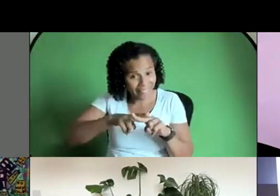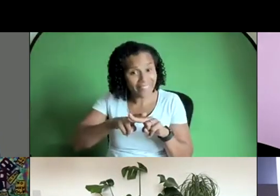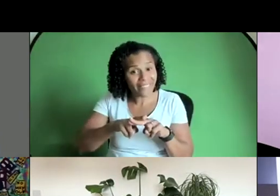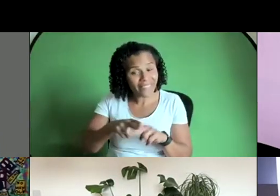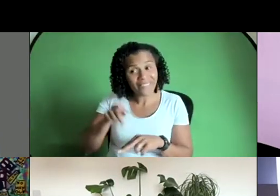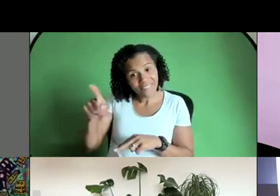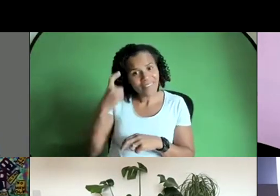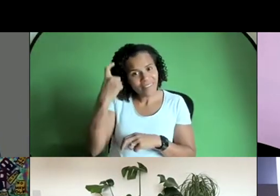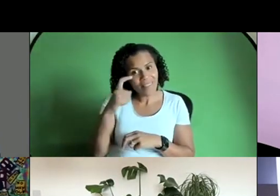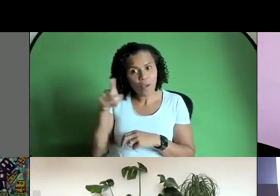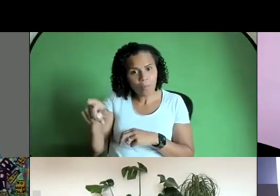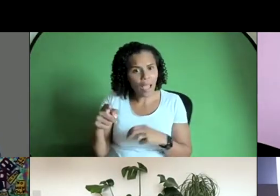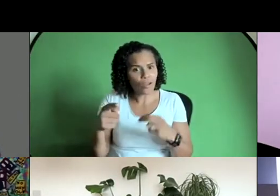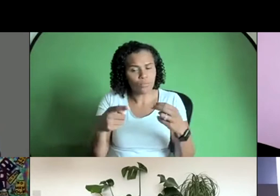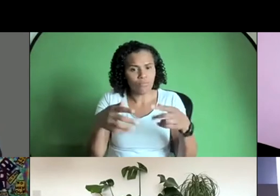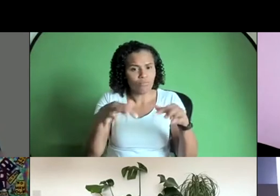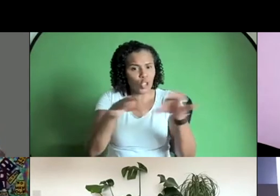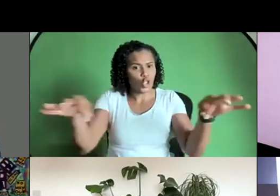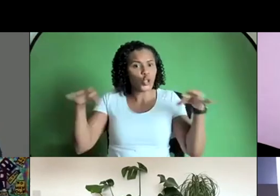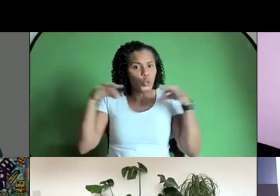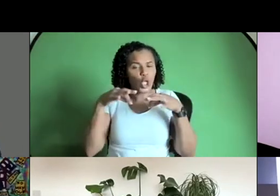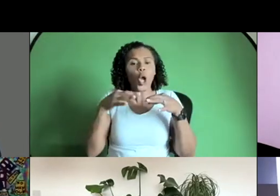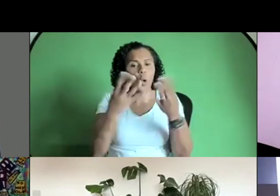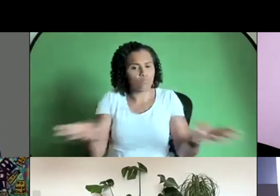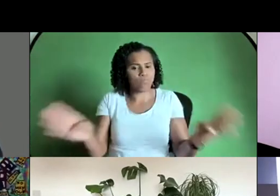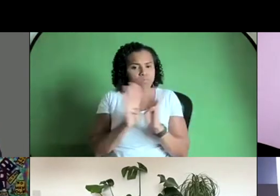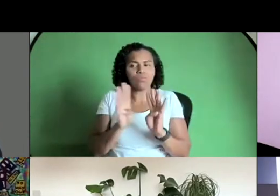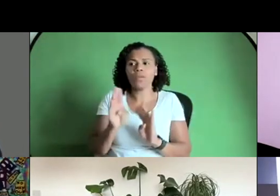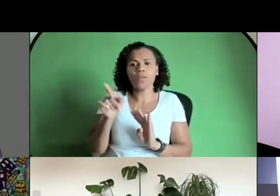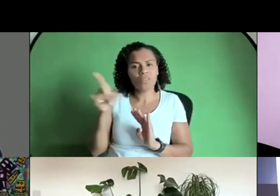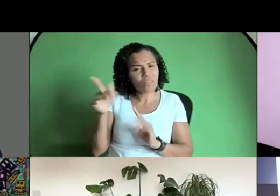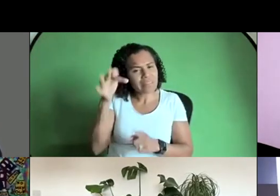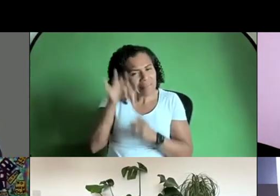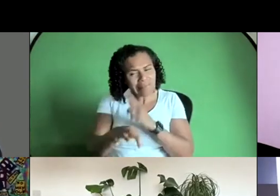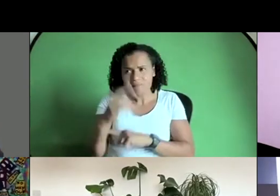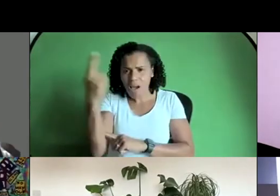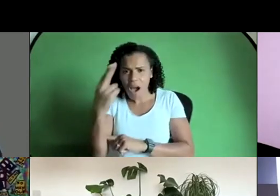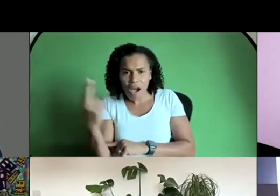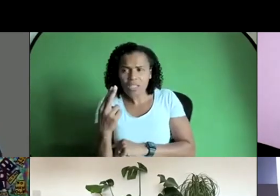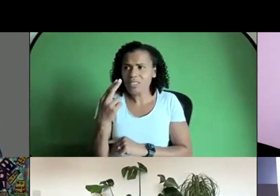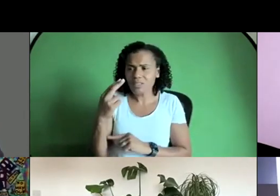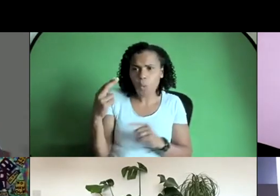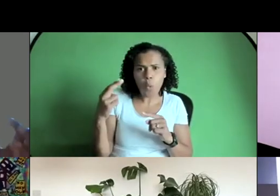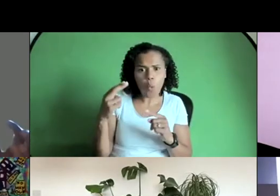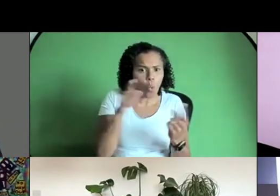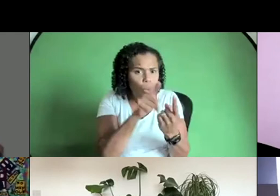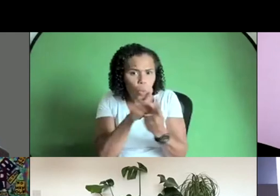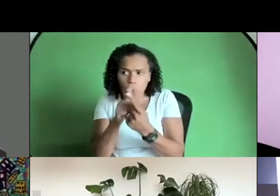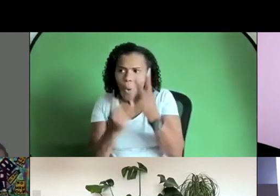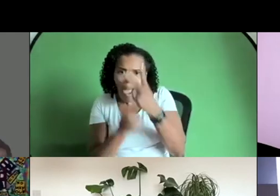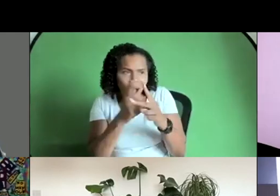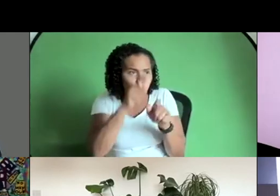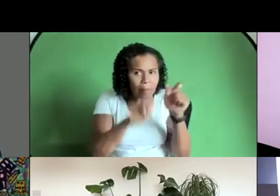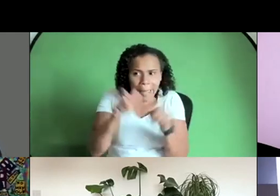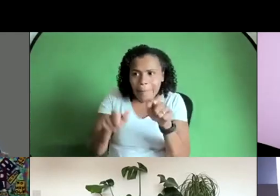really important for all artists but um particularly in in the kind of collective practice to be in the studio